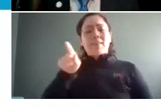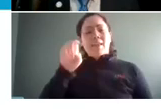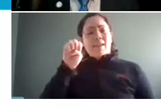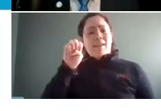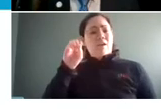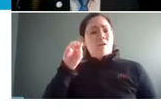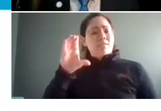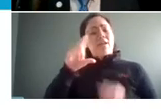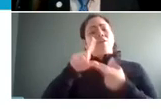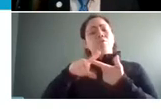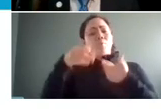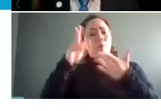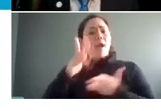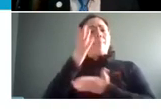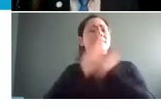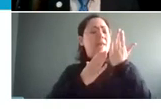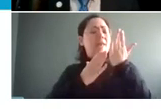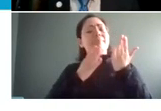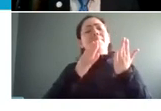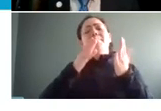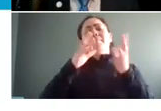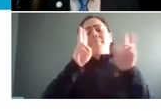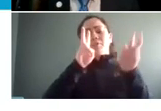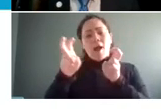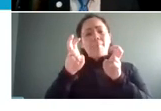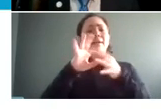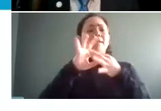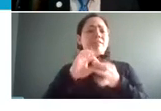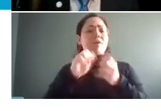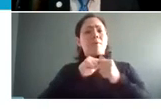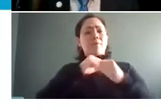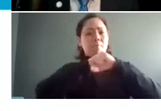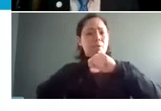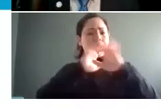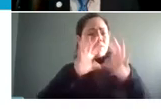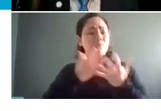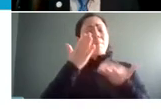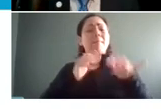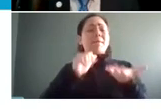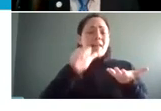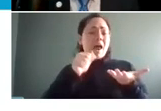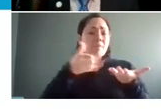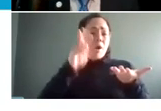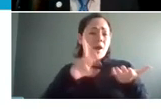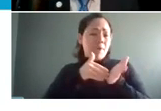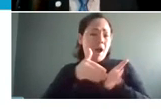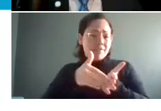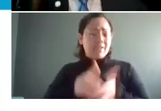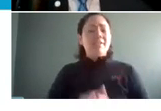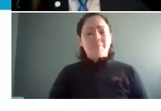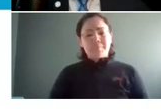up some topics of some populations and protected classes that may not be brought up quite as often next slide